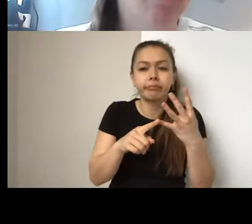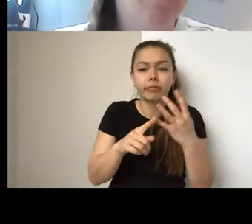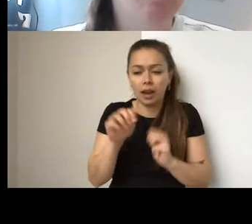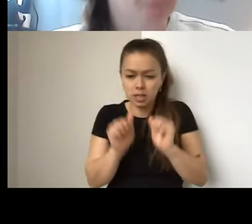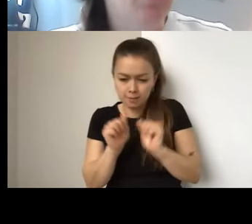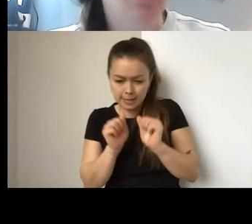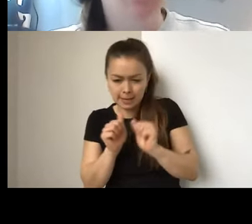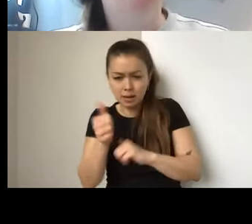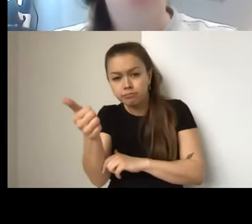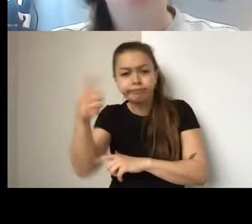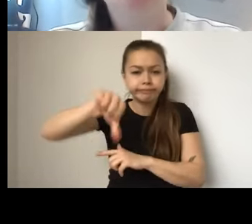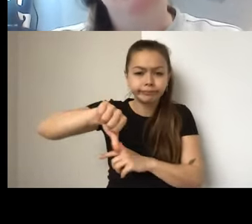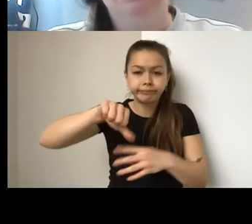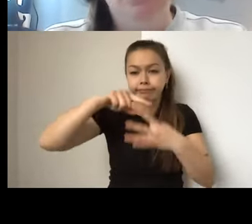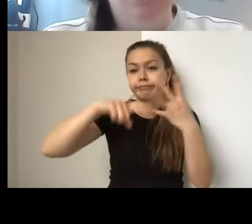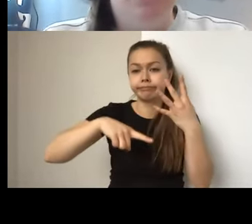this program.